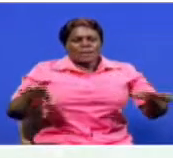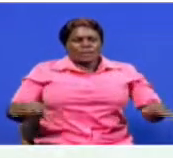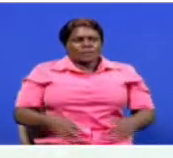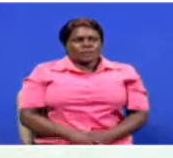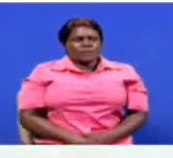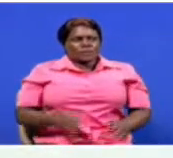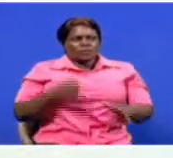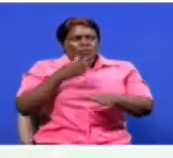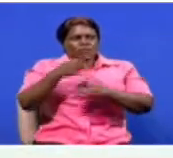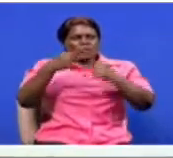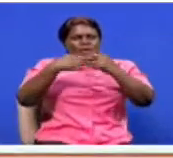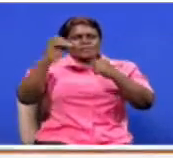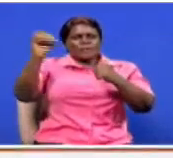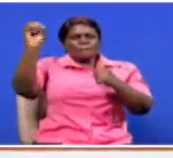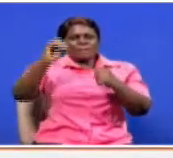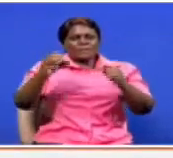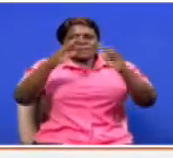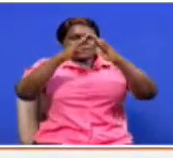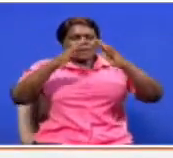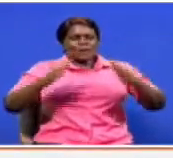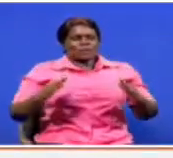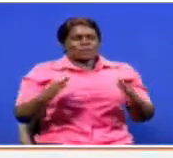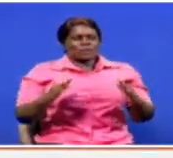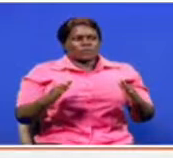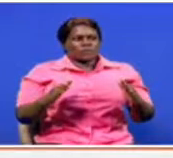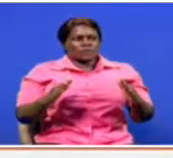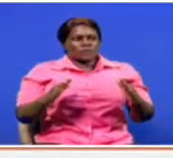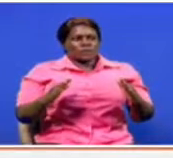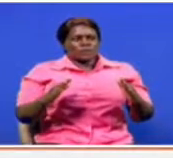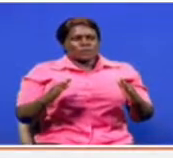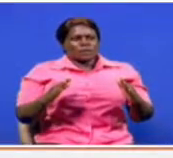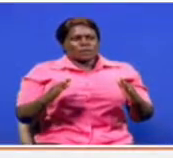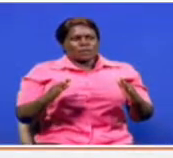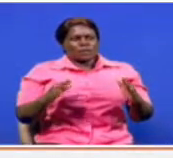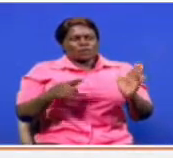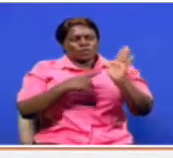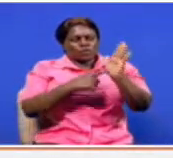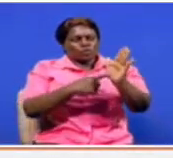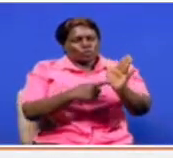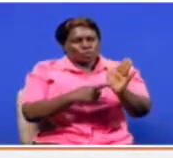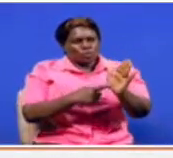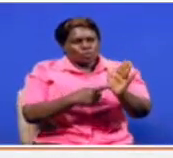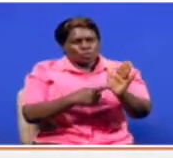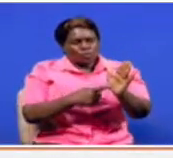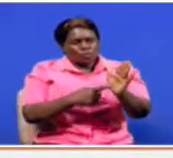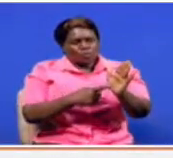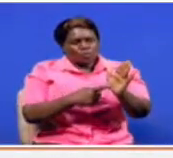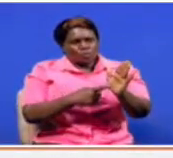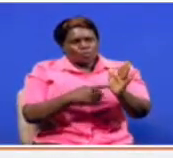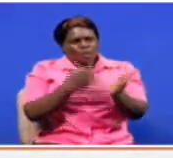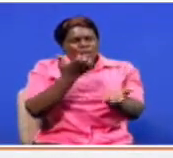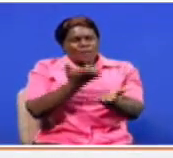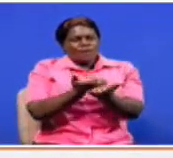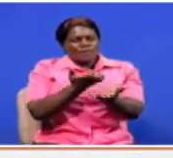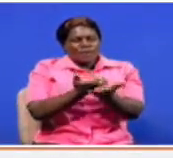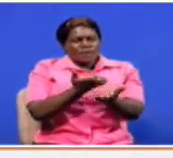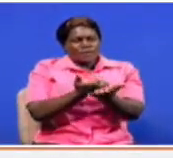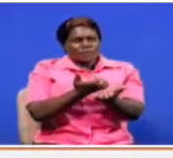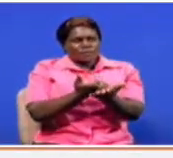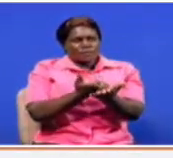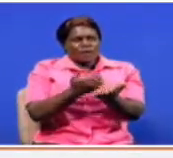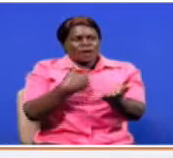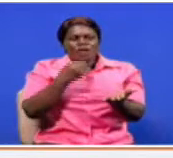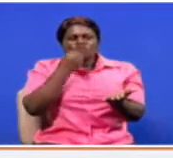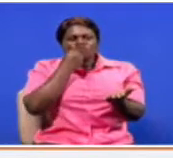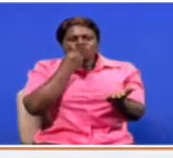Over 80% of the households indicate that the evidence shows that they are